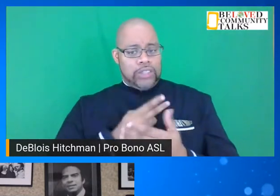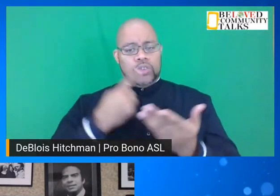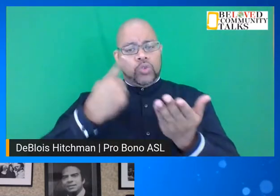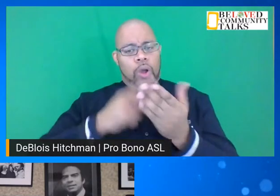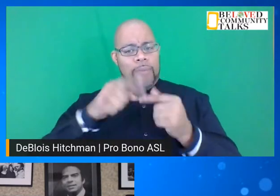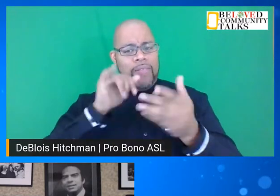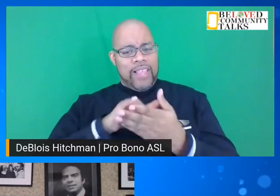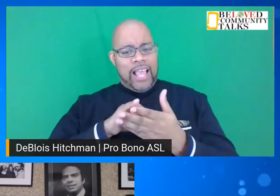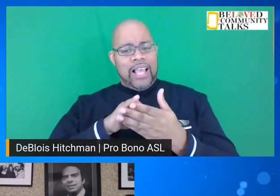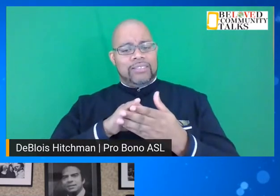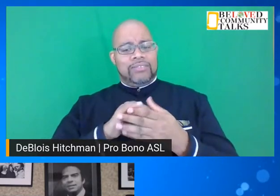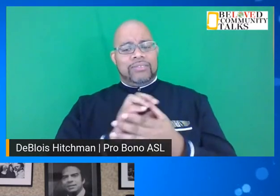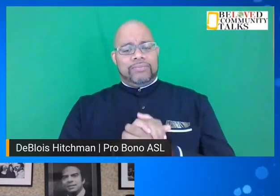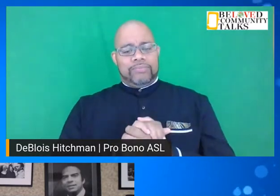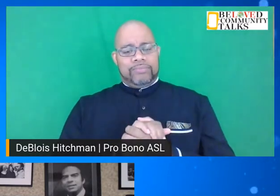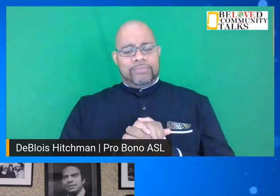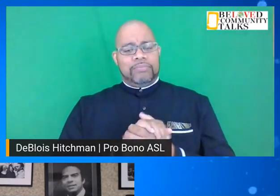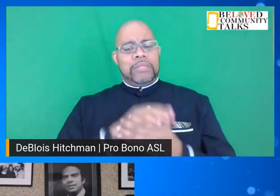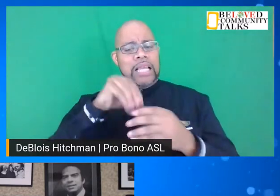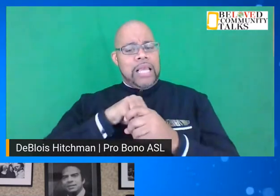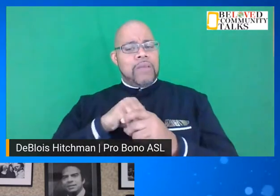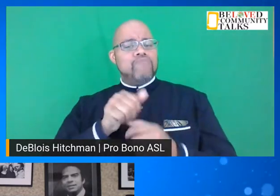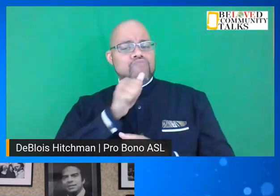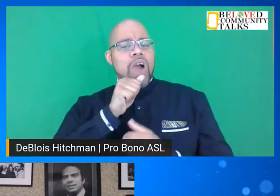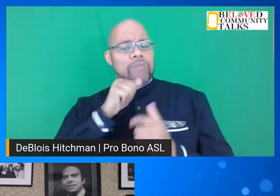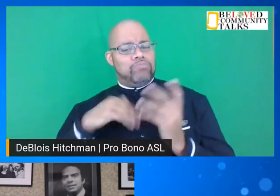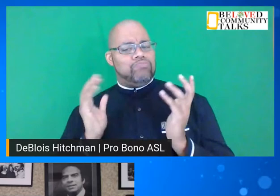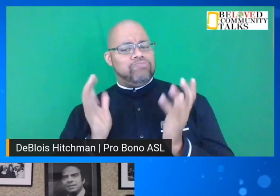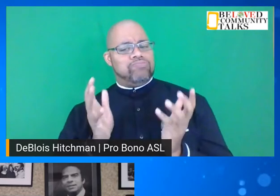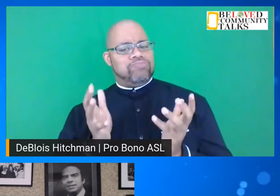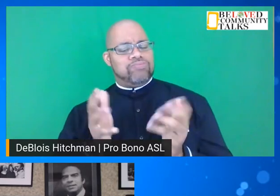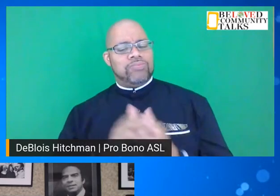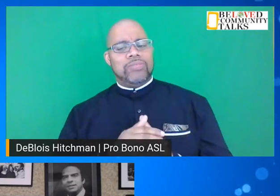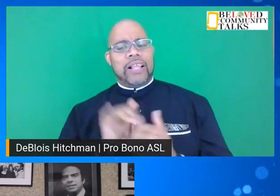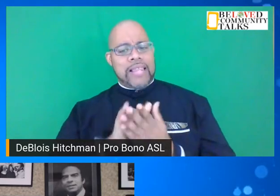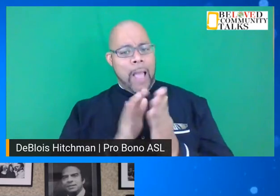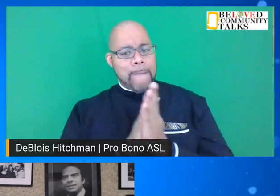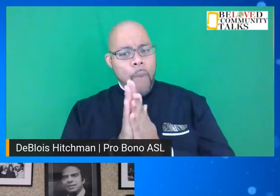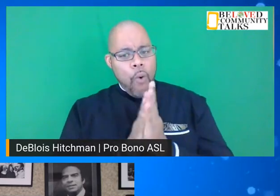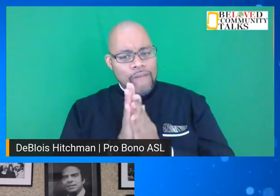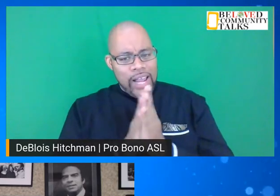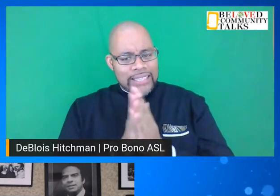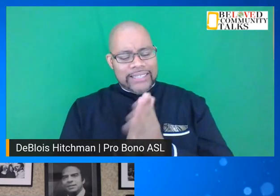about that in poverty, in private. I mean, that's the motivator.